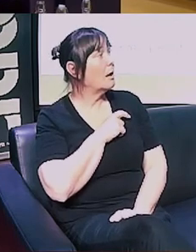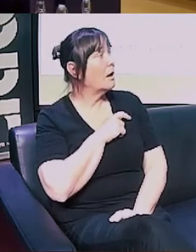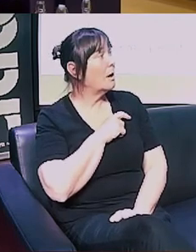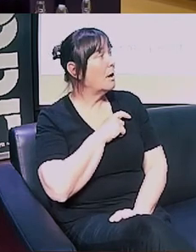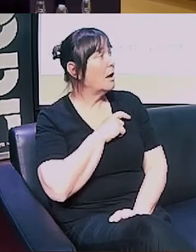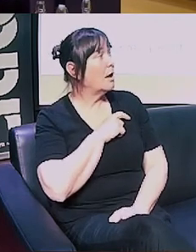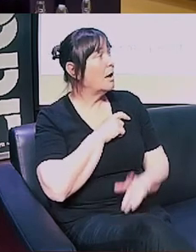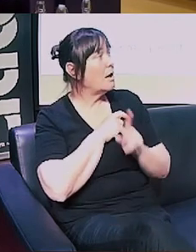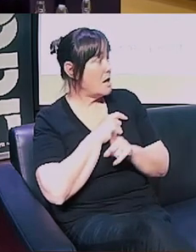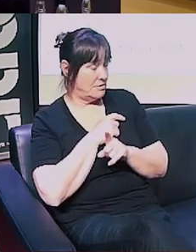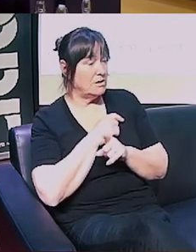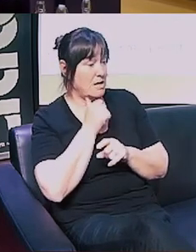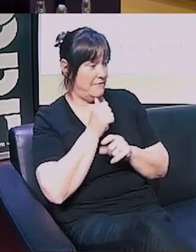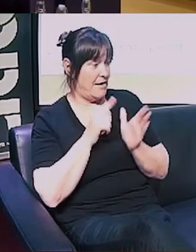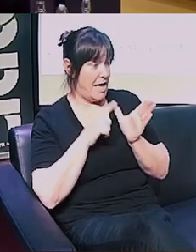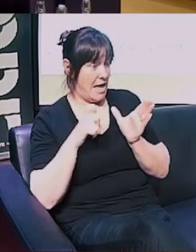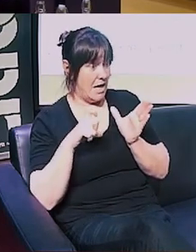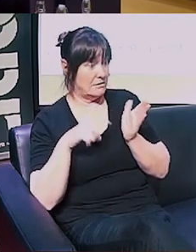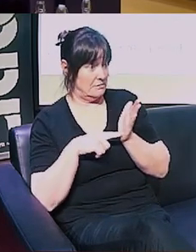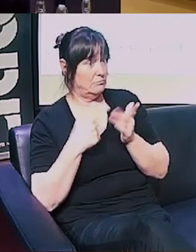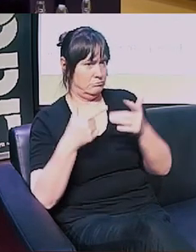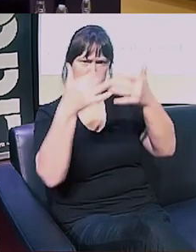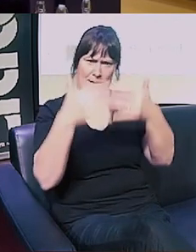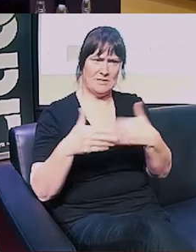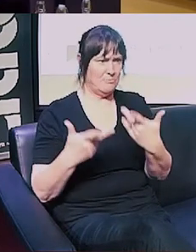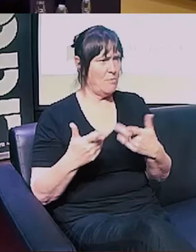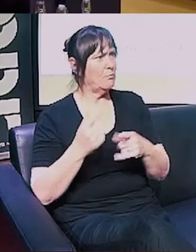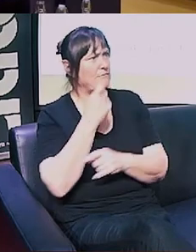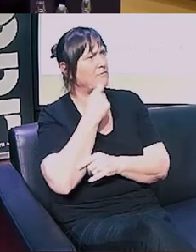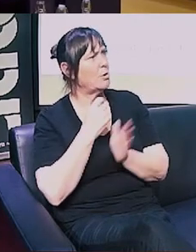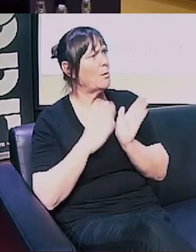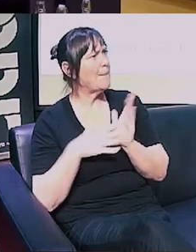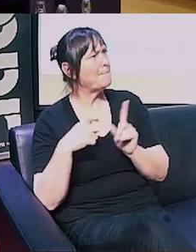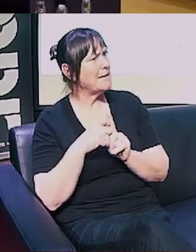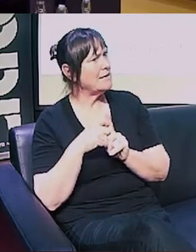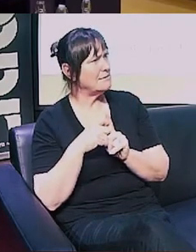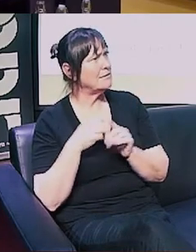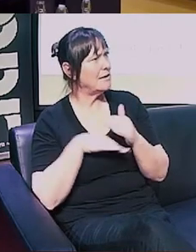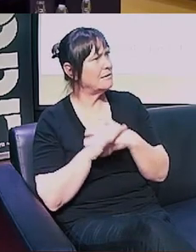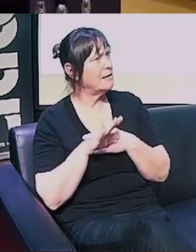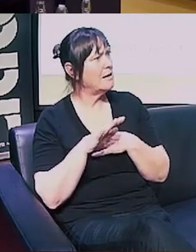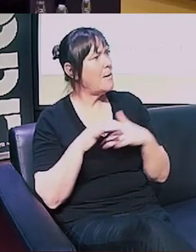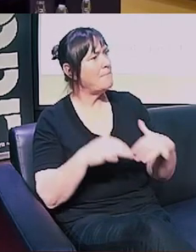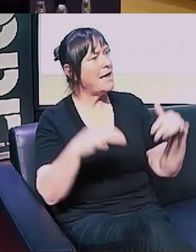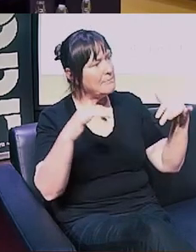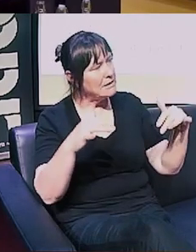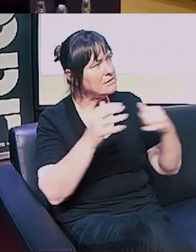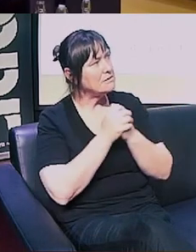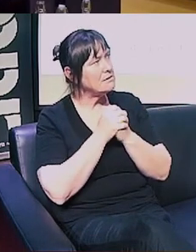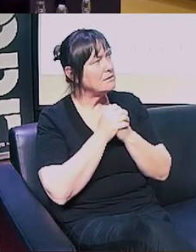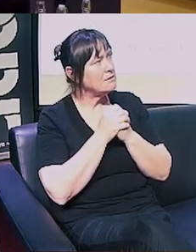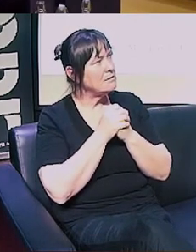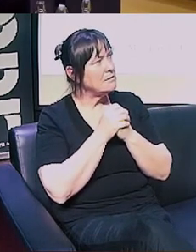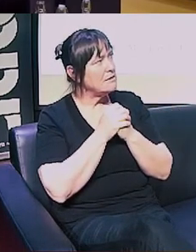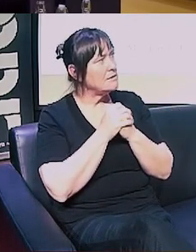have a few MPs in Parliament. Yes, eight or nine. Someone's just wondering if you could perhaps tell us a bit about, we haven't got much time, so say numbers two,